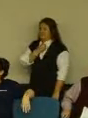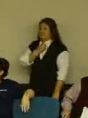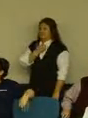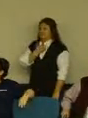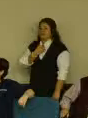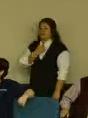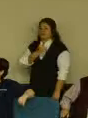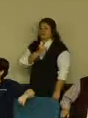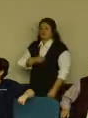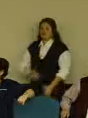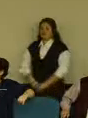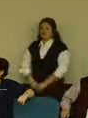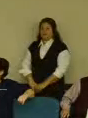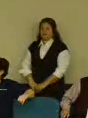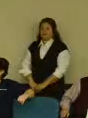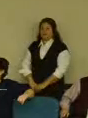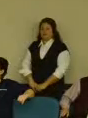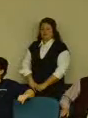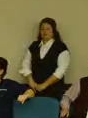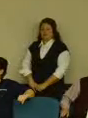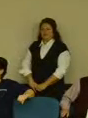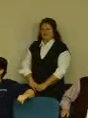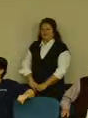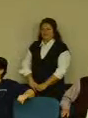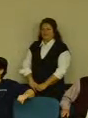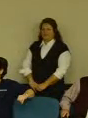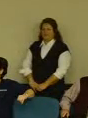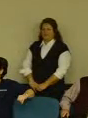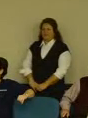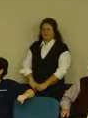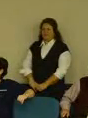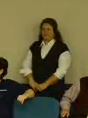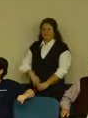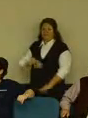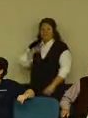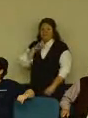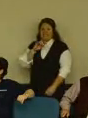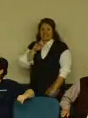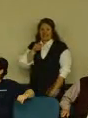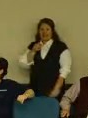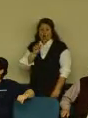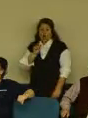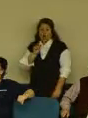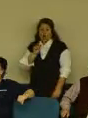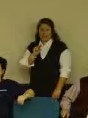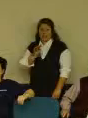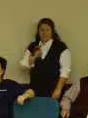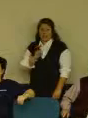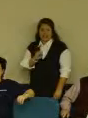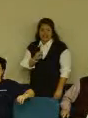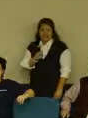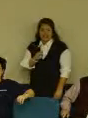Oh, this will be the last one. This will be the last one. Is this on? Mm-hmm. Yeah, it's on. Okay.